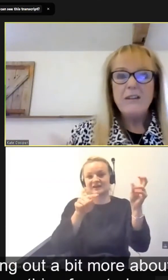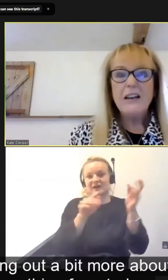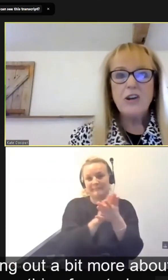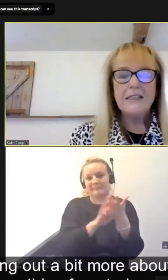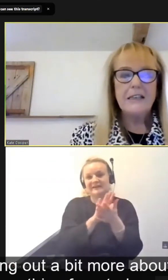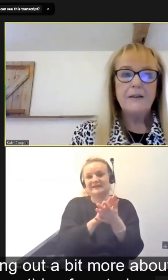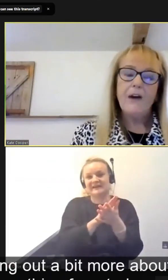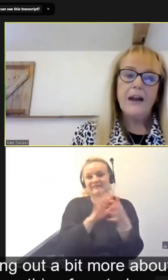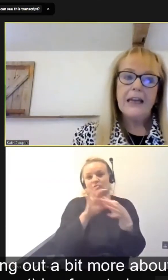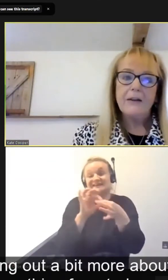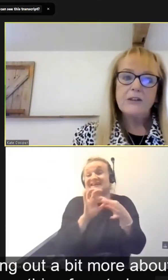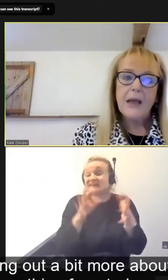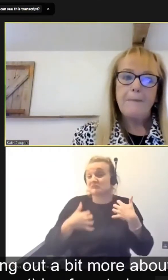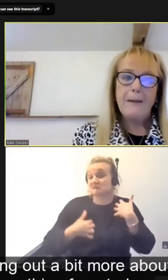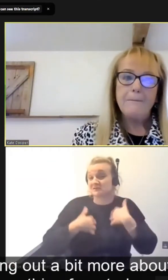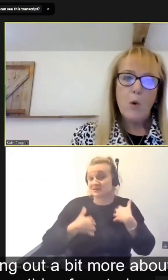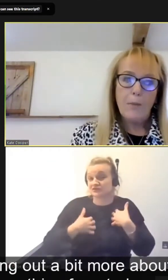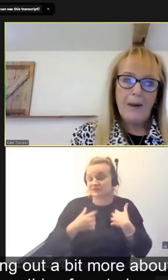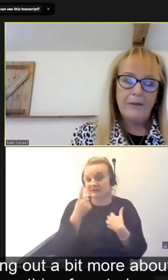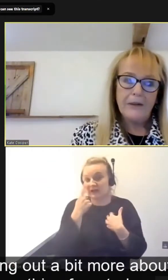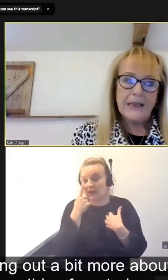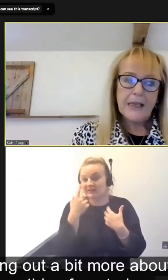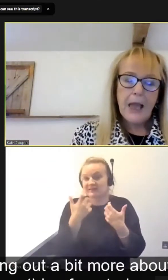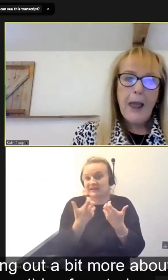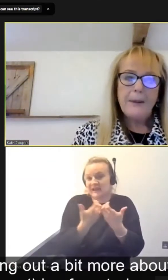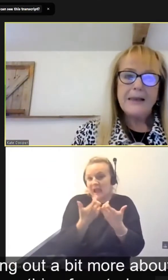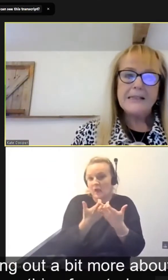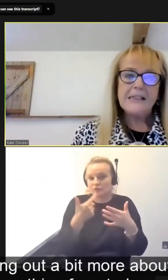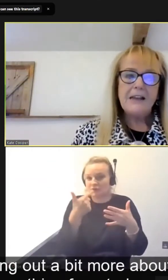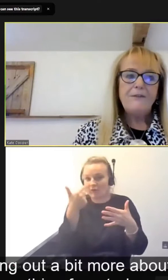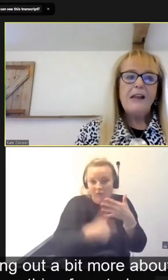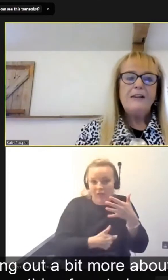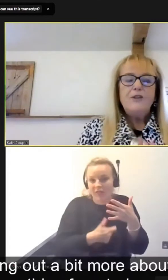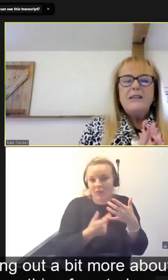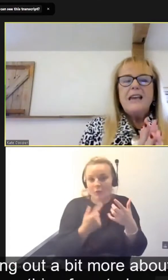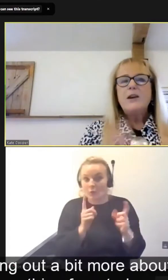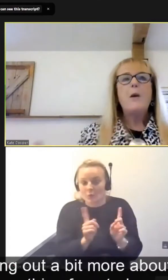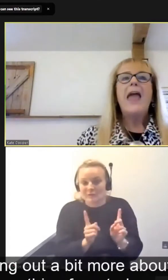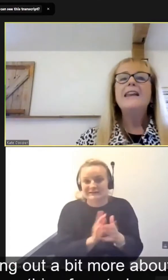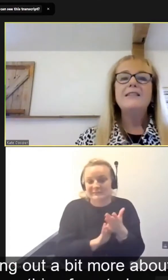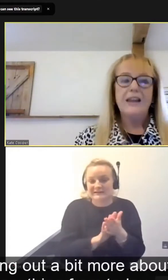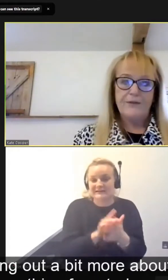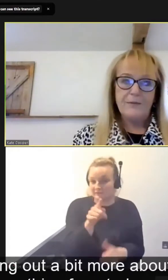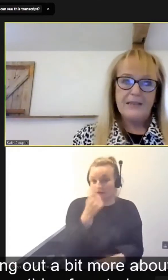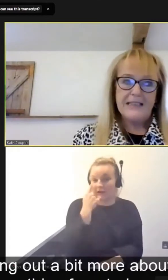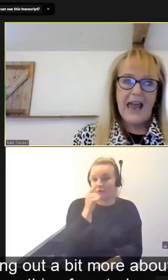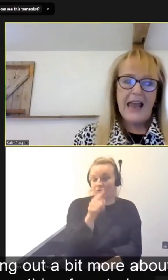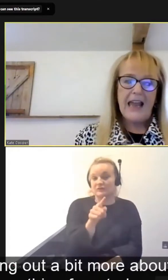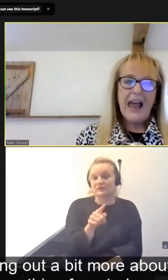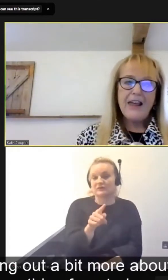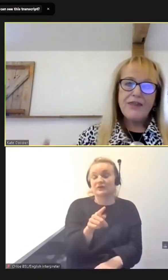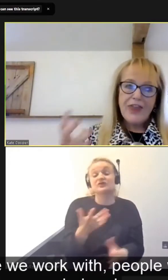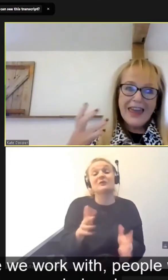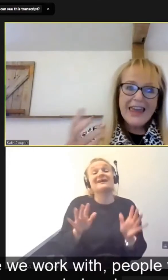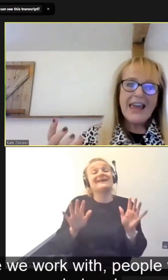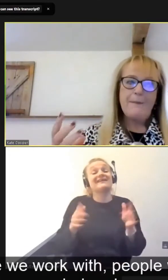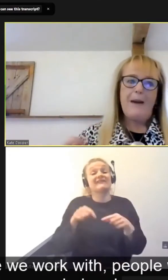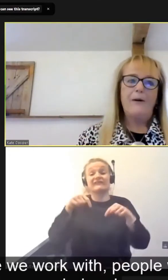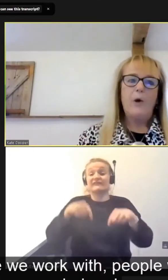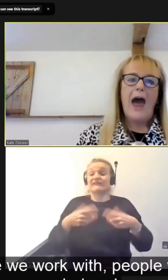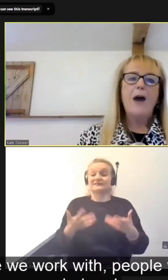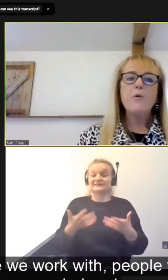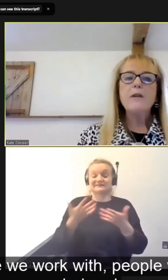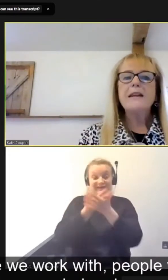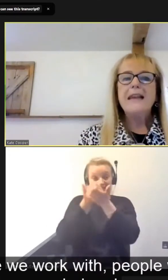you know, if you're interested in finding out a bit more about this. Because if you take away anything from today, thinking